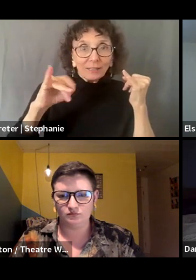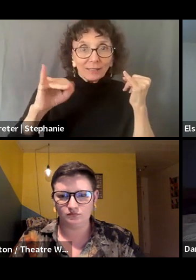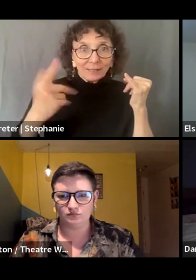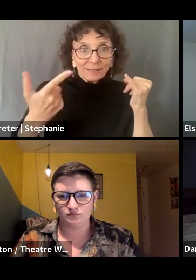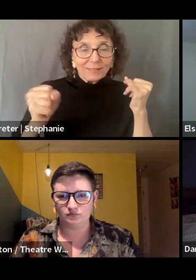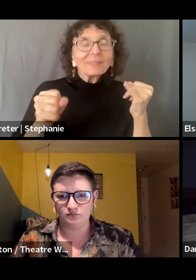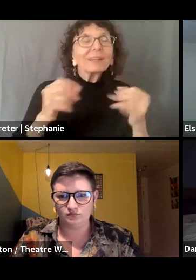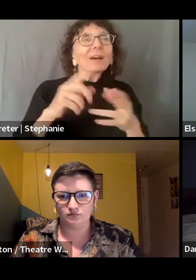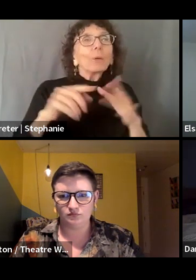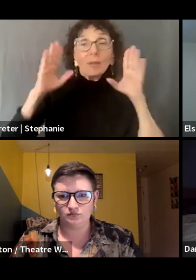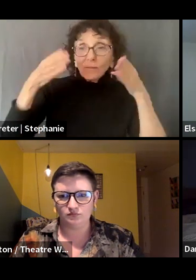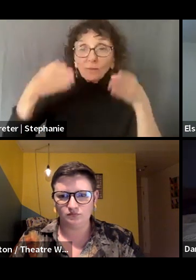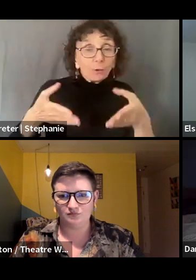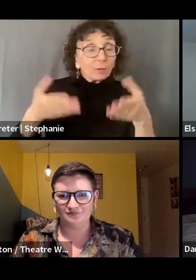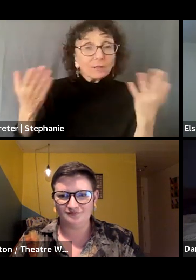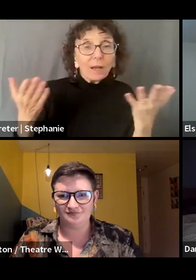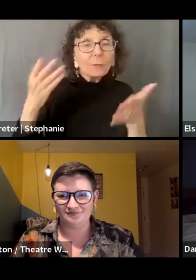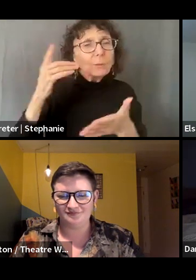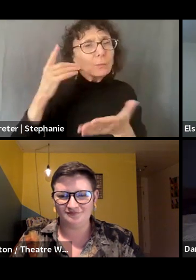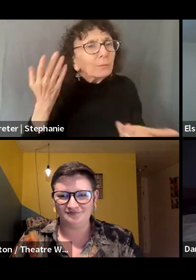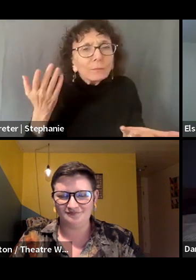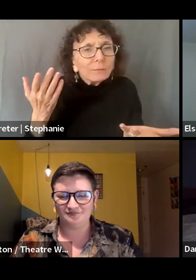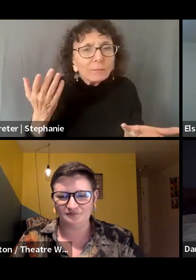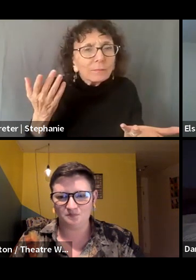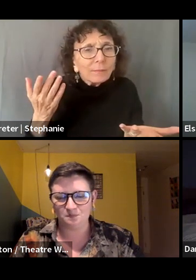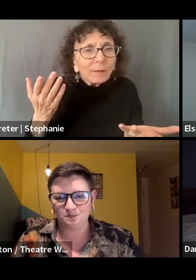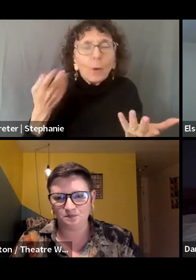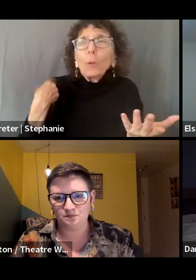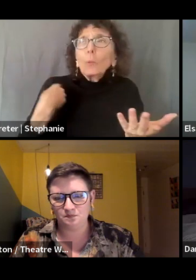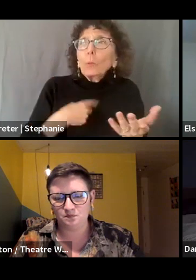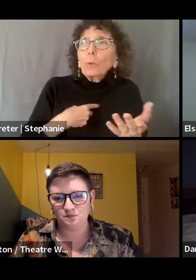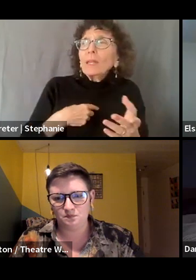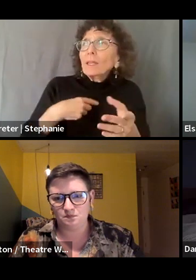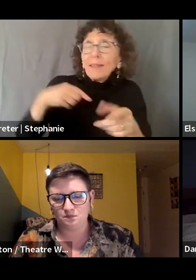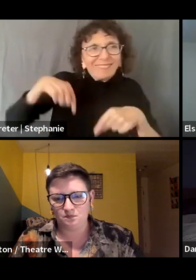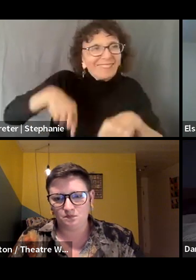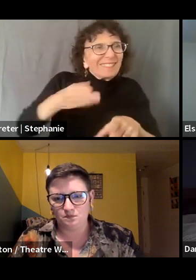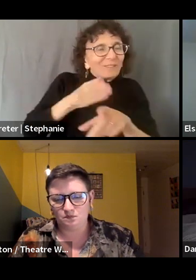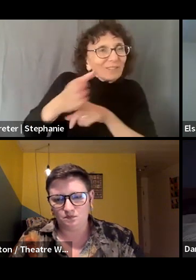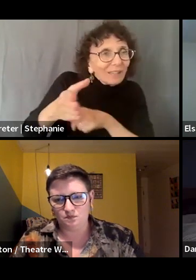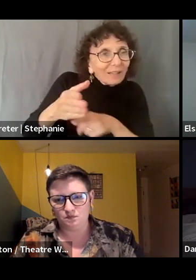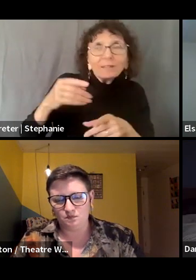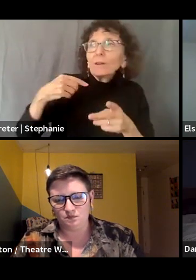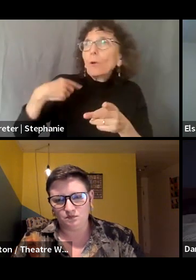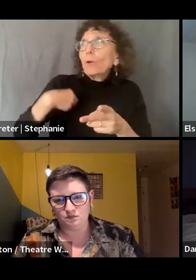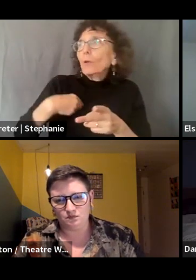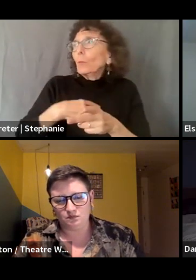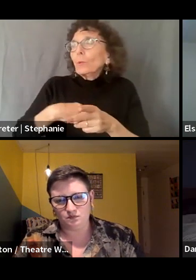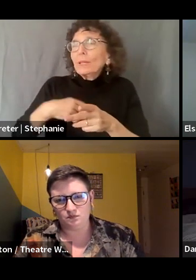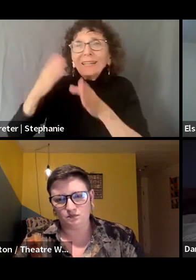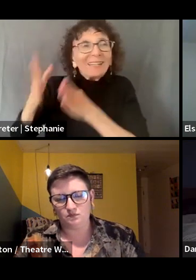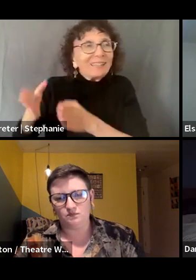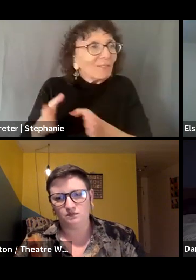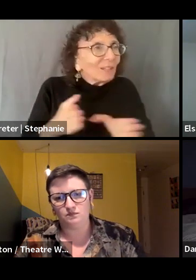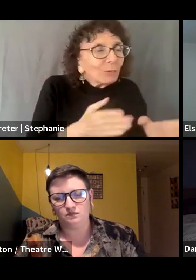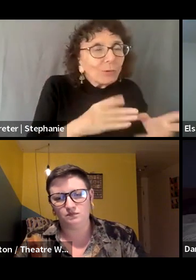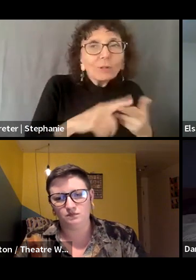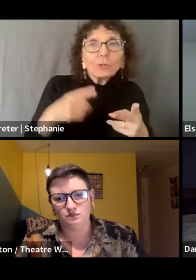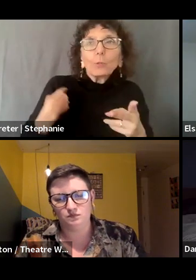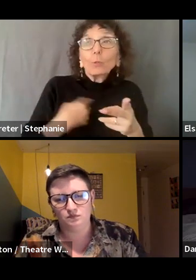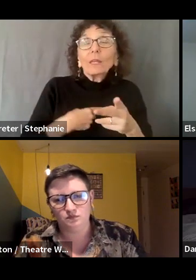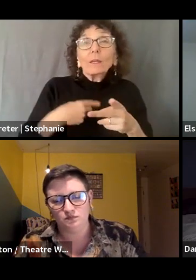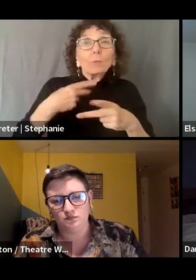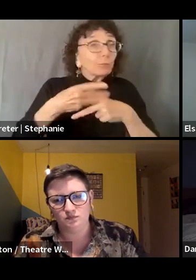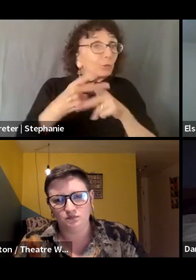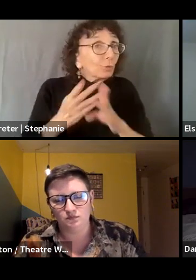what questions we as a field, um, we as individuals, we as producers, we as theater makers,